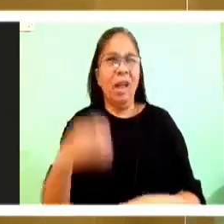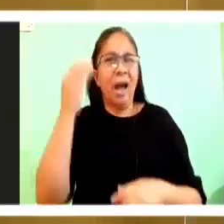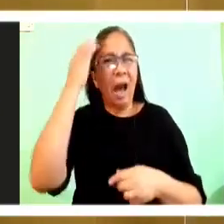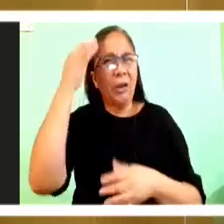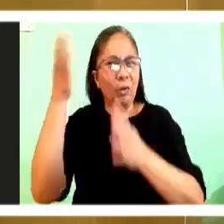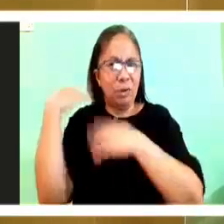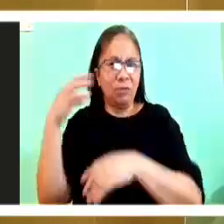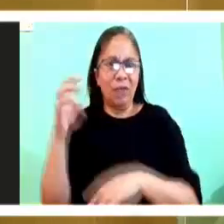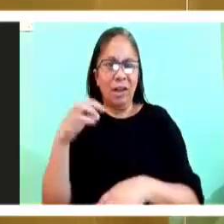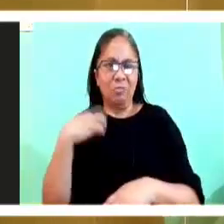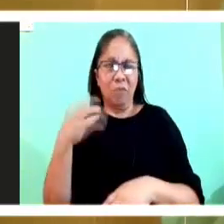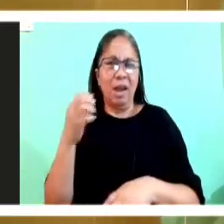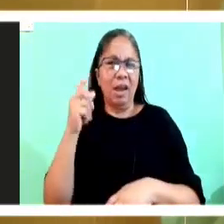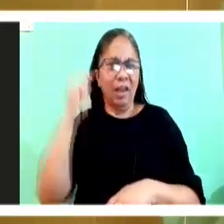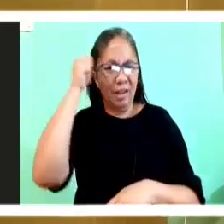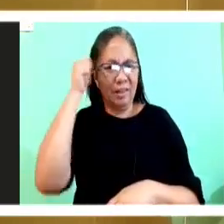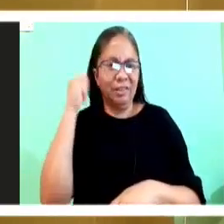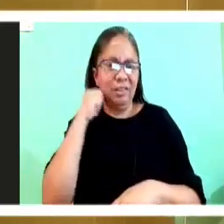We could agree on that.